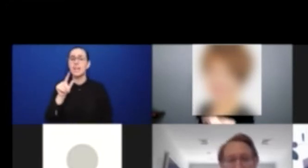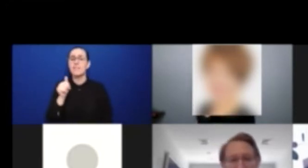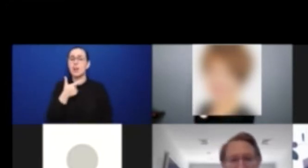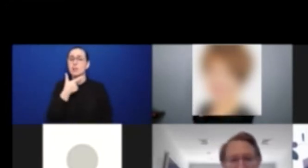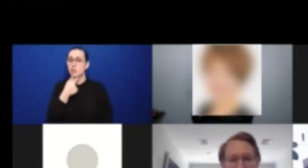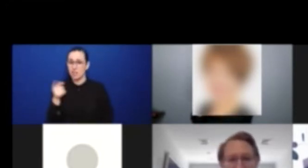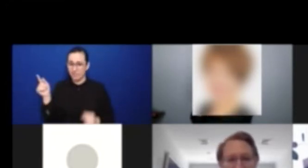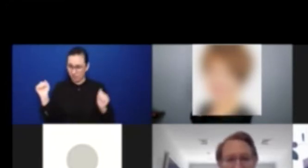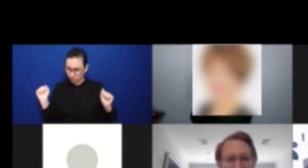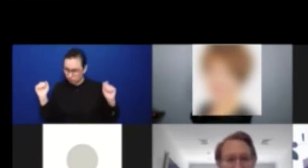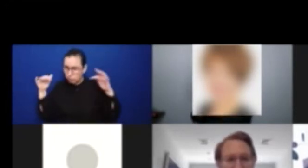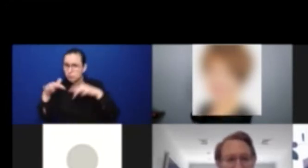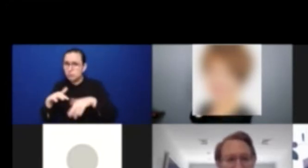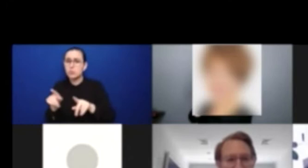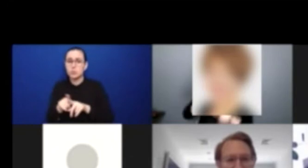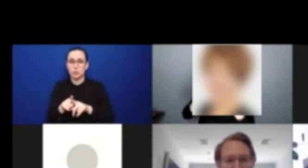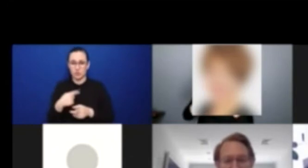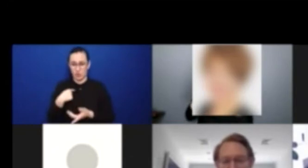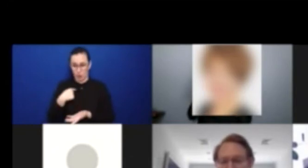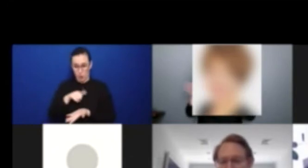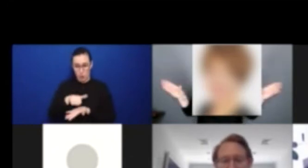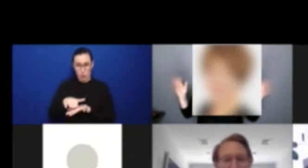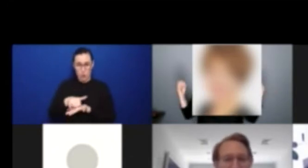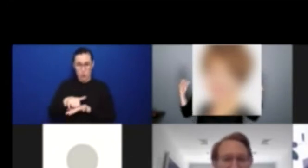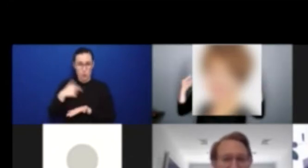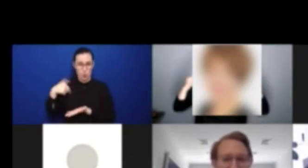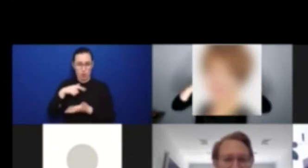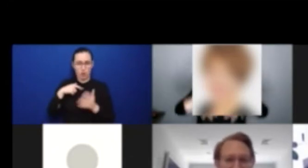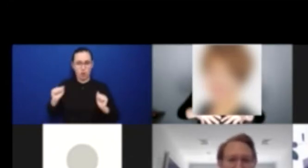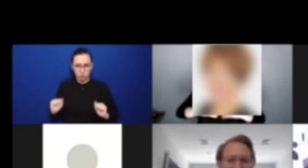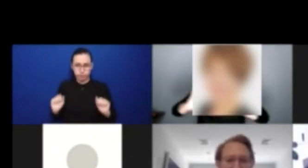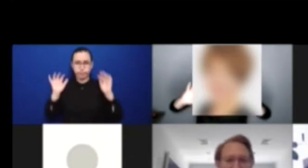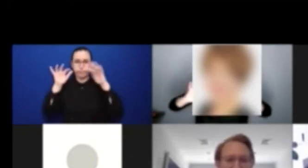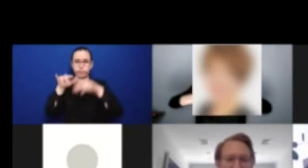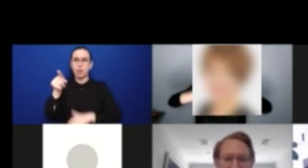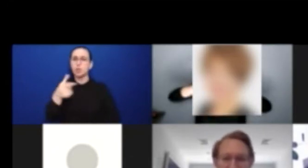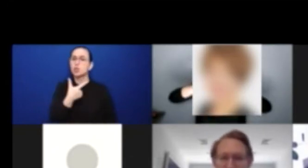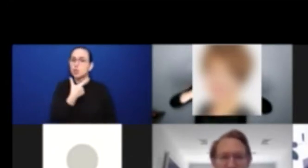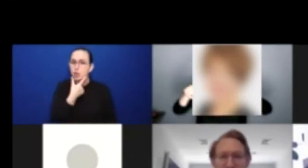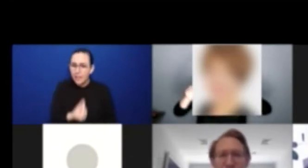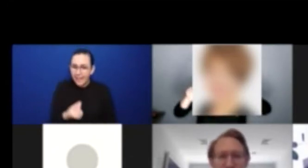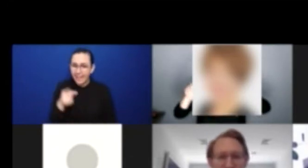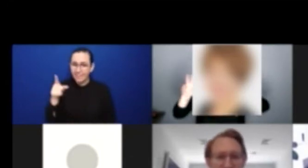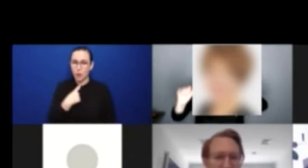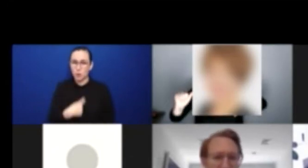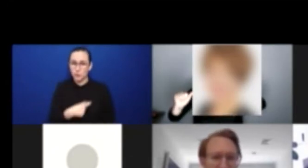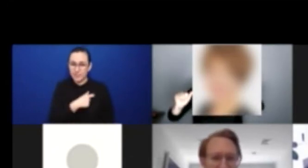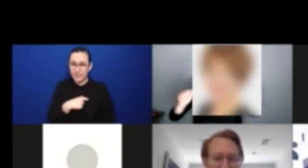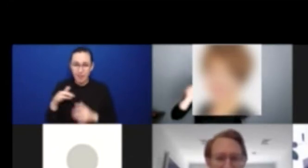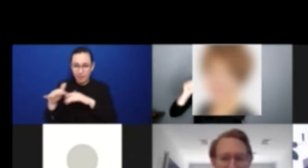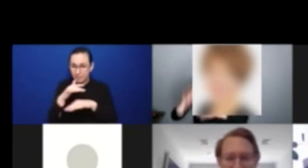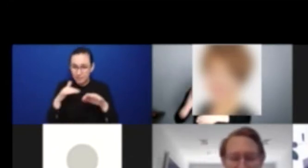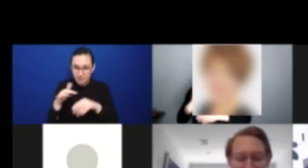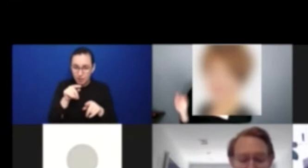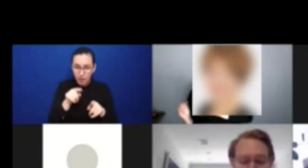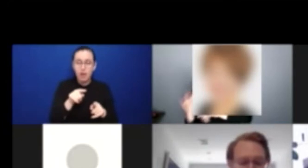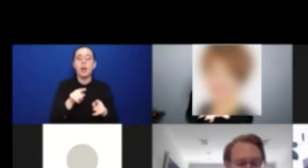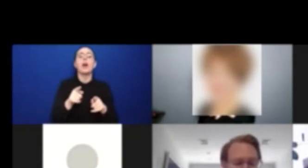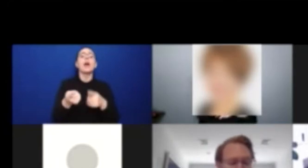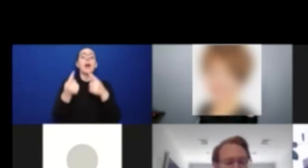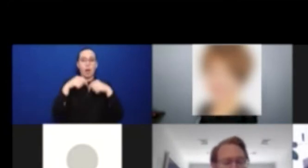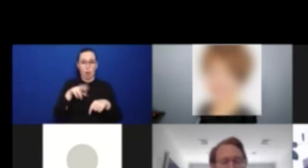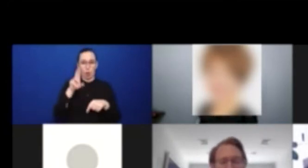General Assembly considered human rights issues, all of the Geneva delegates would fly to New York. You had these very, very well attended meetings.